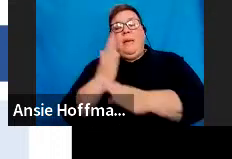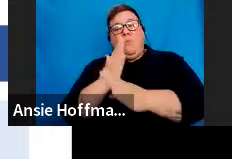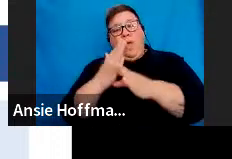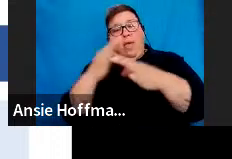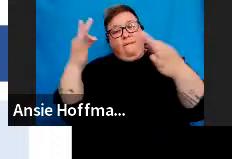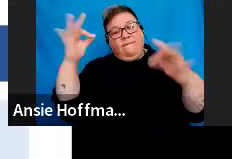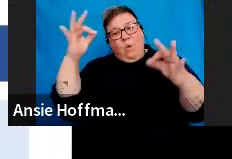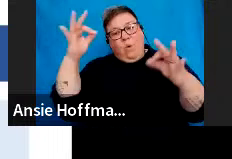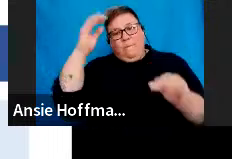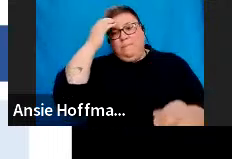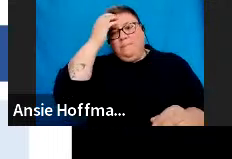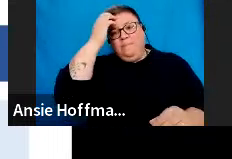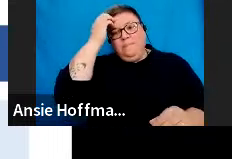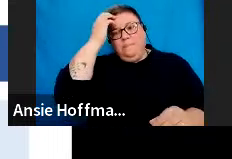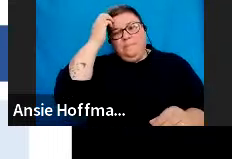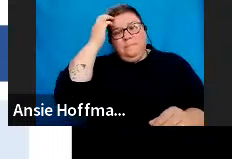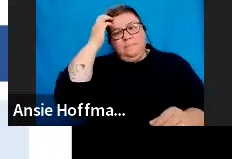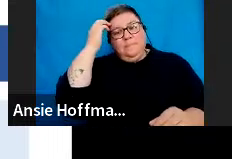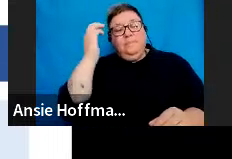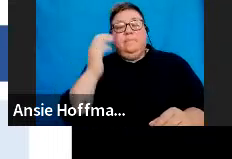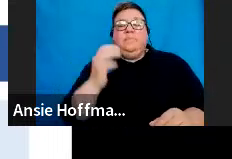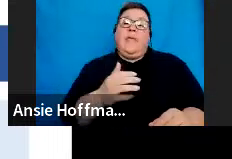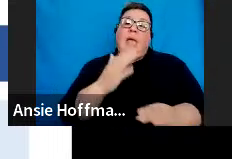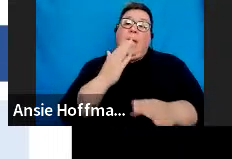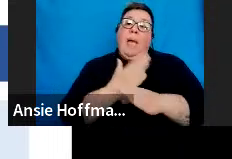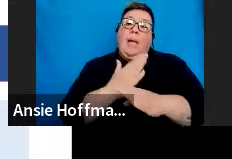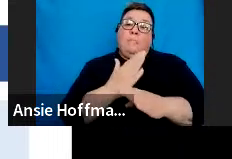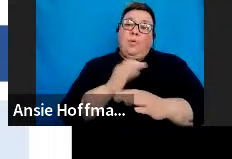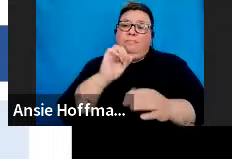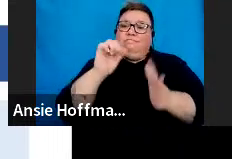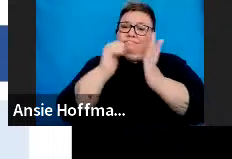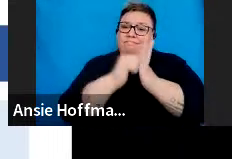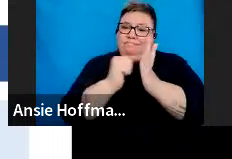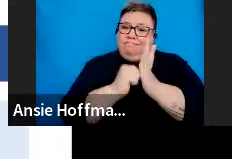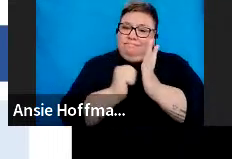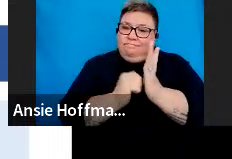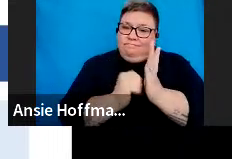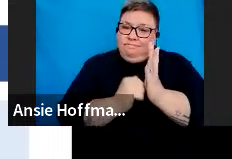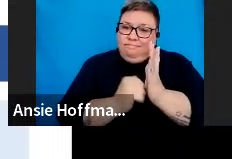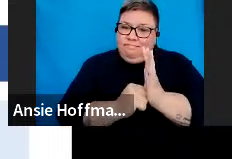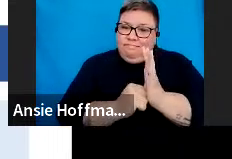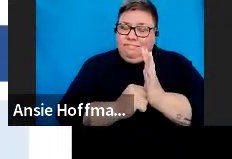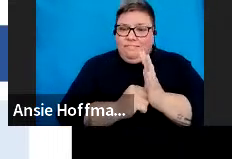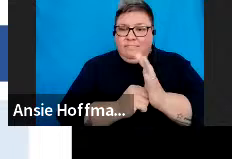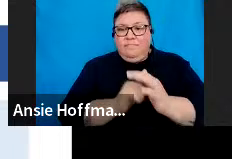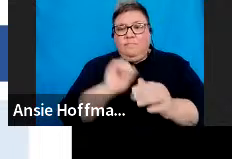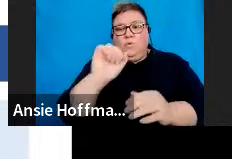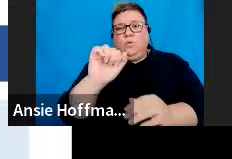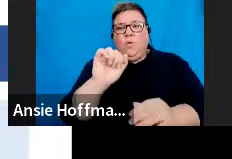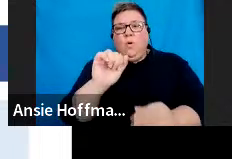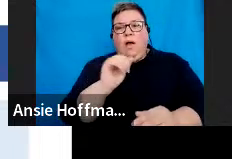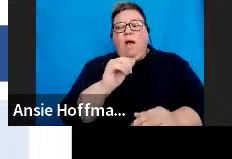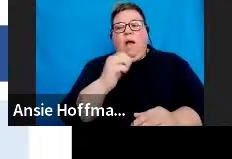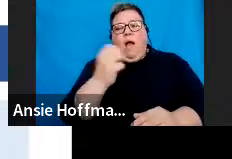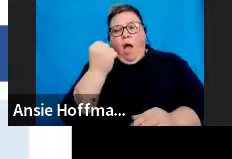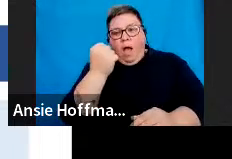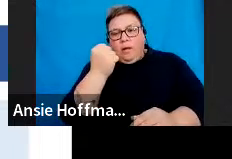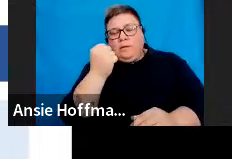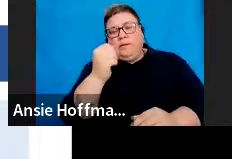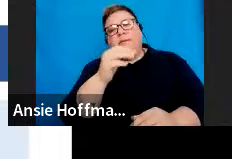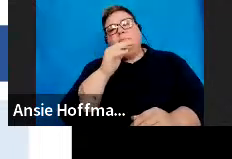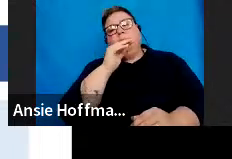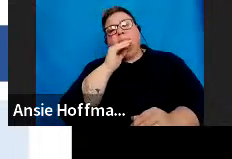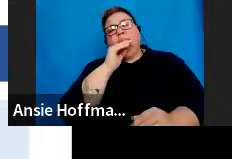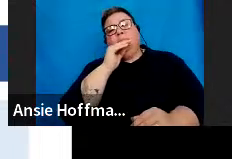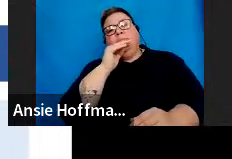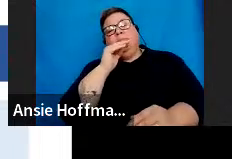see the employer's tax to be deducted at a fixed amount. Again, we spoke about that earlier on, your hardship and your assessed loss